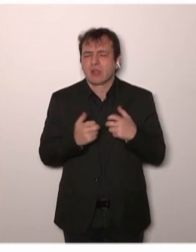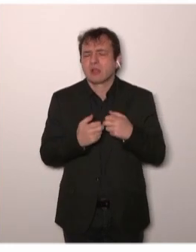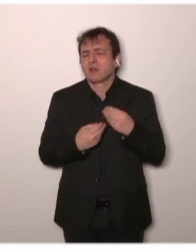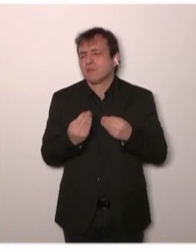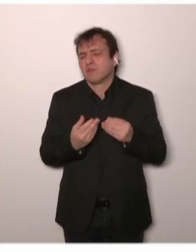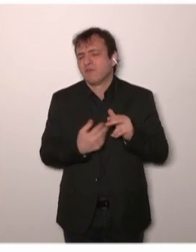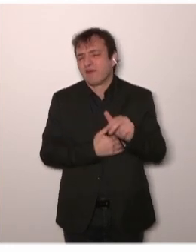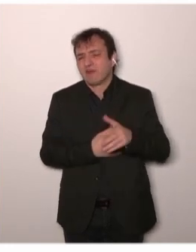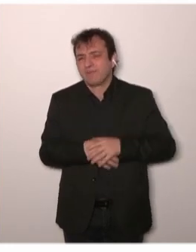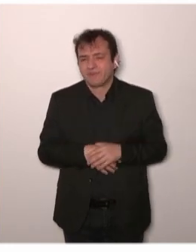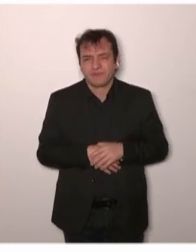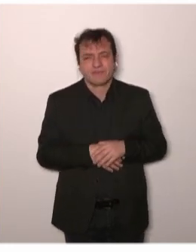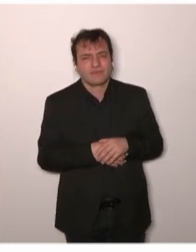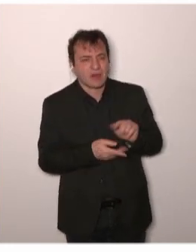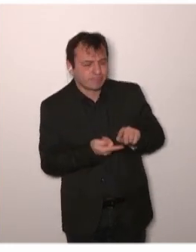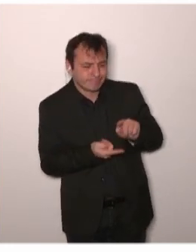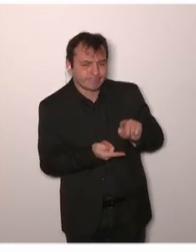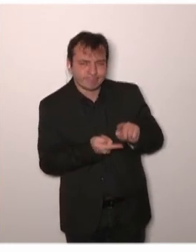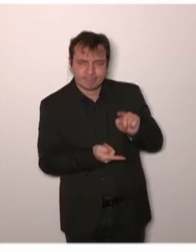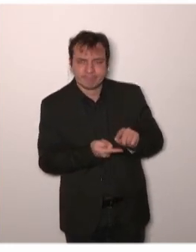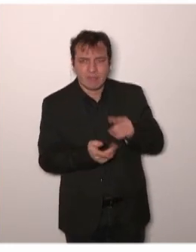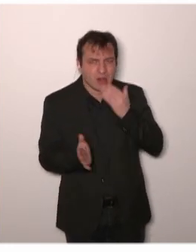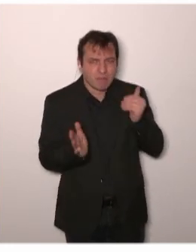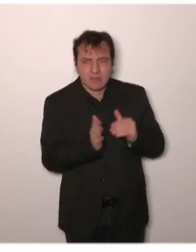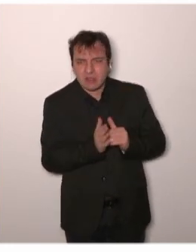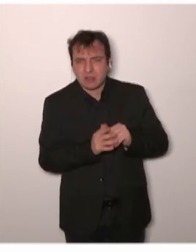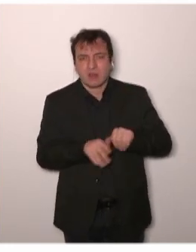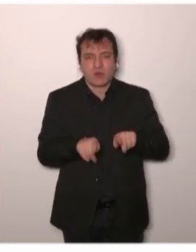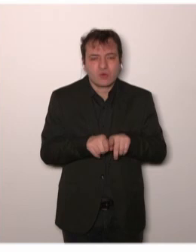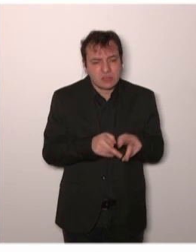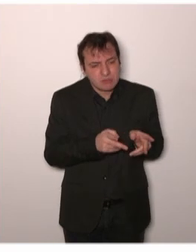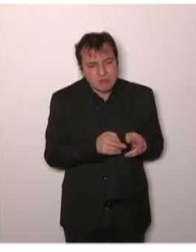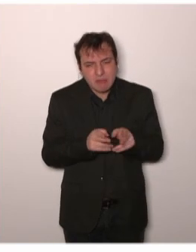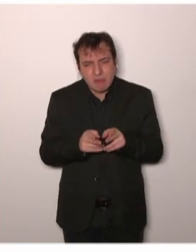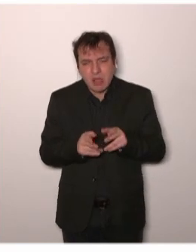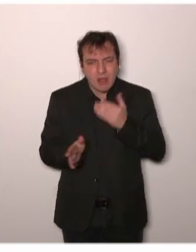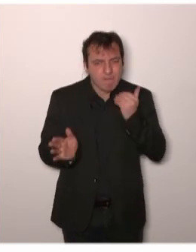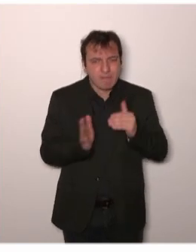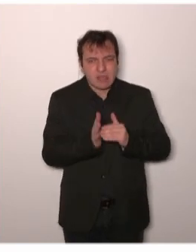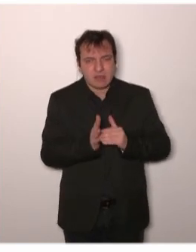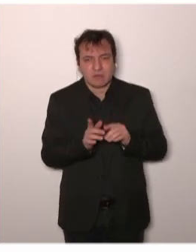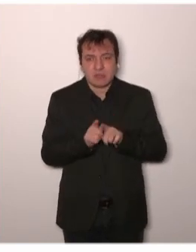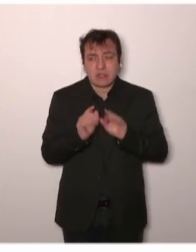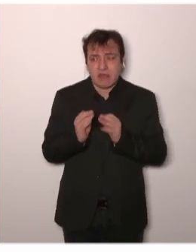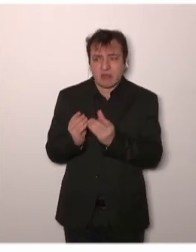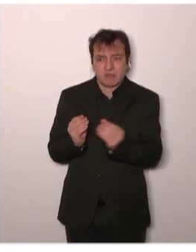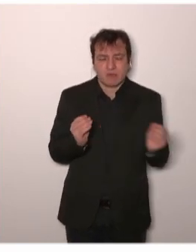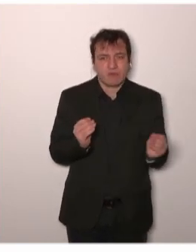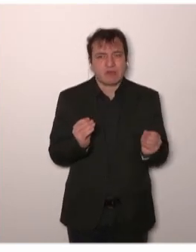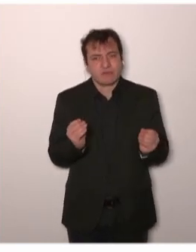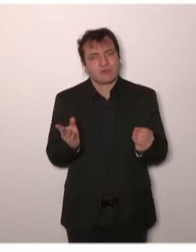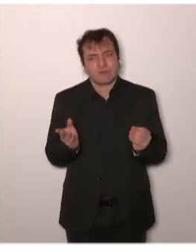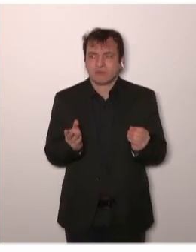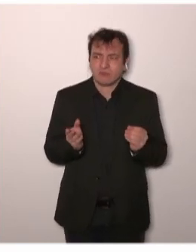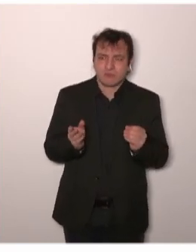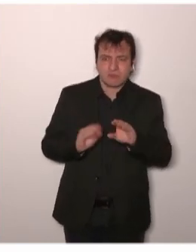optimal scheduling, but also specific population like rare cancers, like elderly patients. So, all these feed